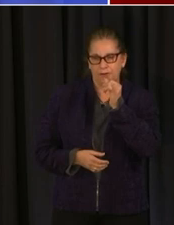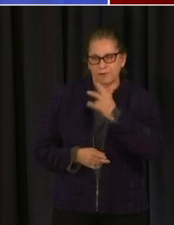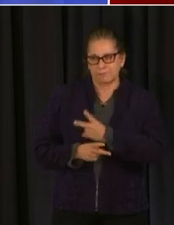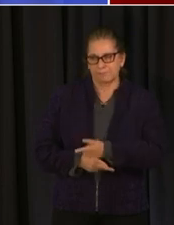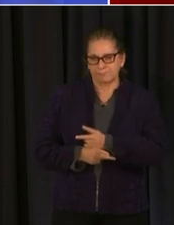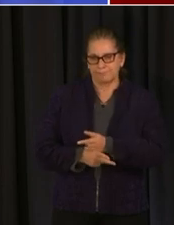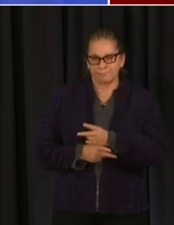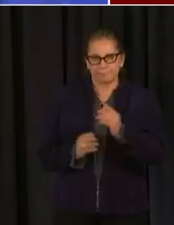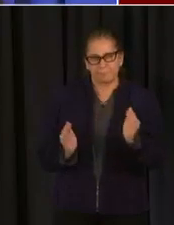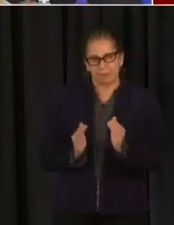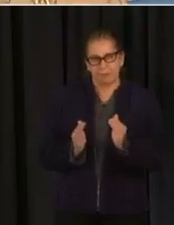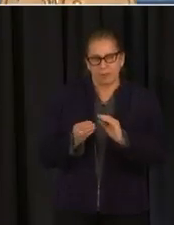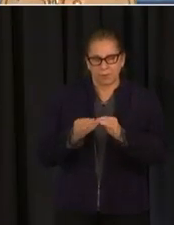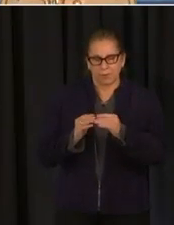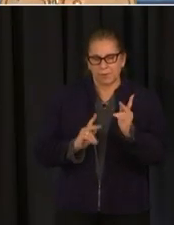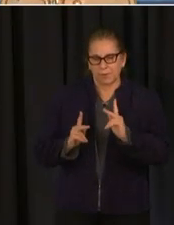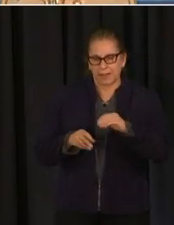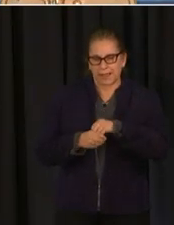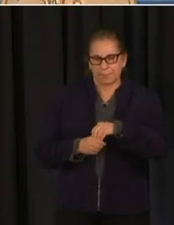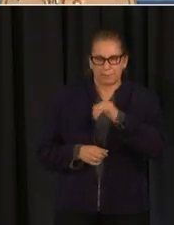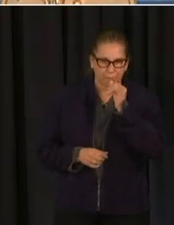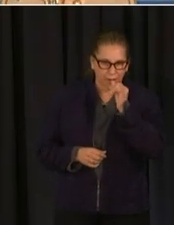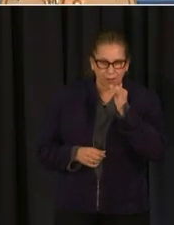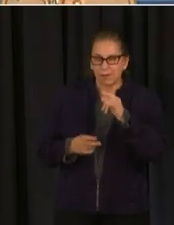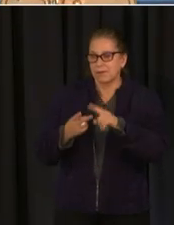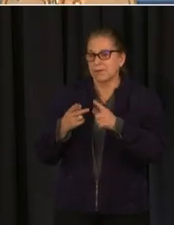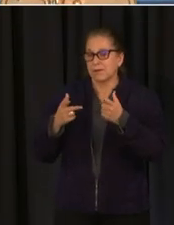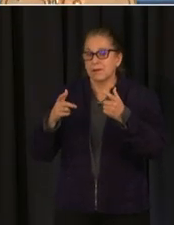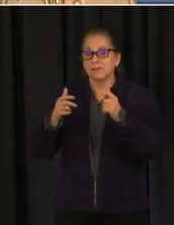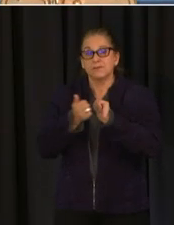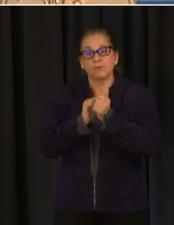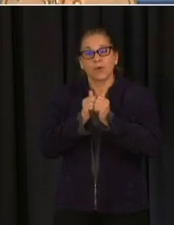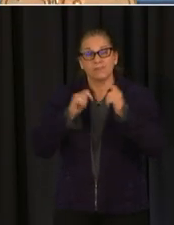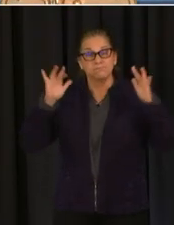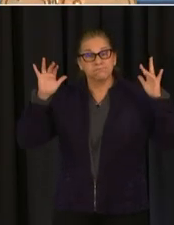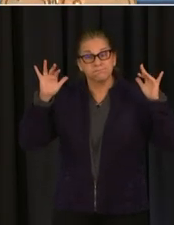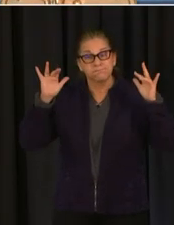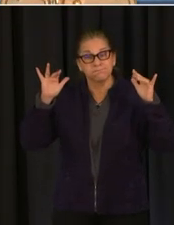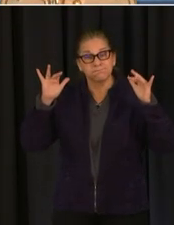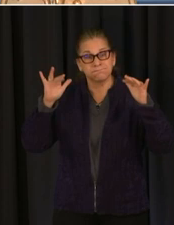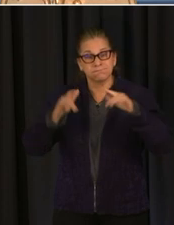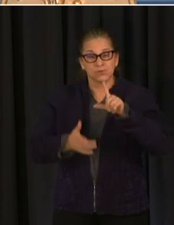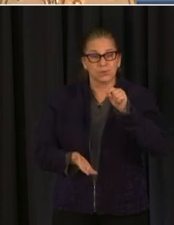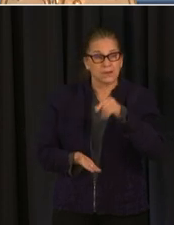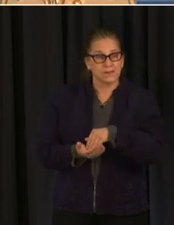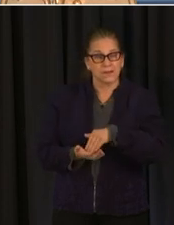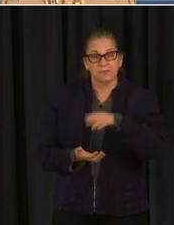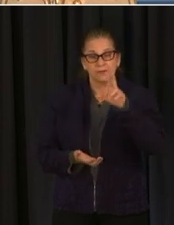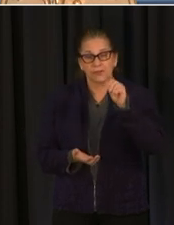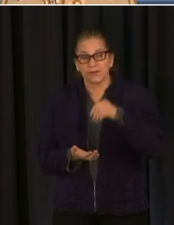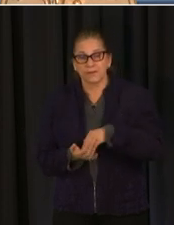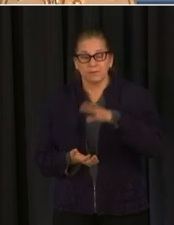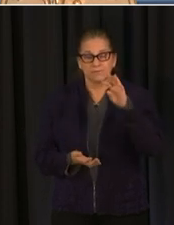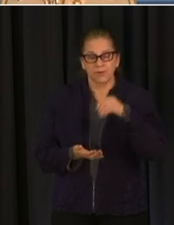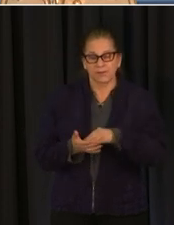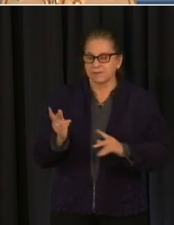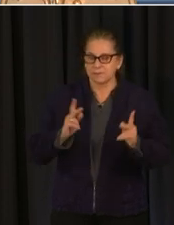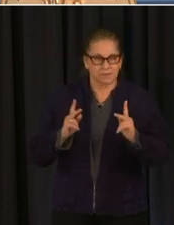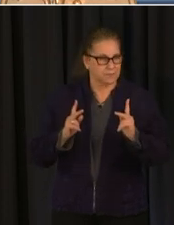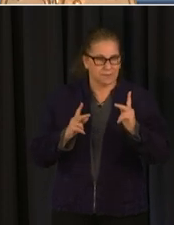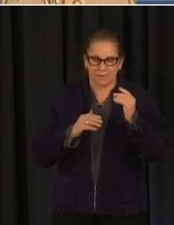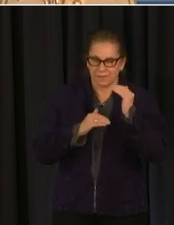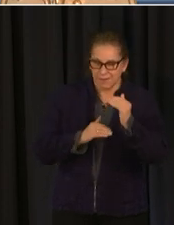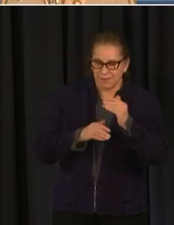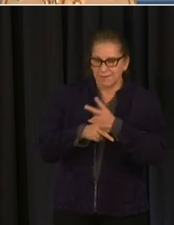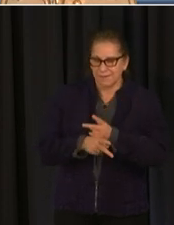50 percent and large sports and entertainment venues um they will continue to operate